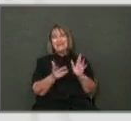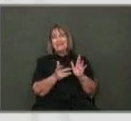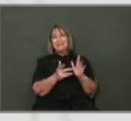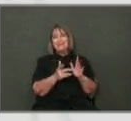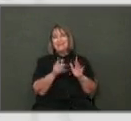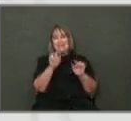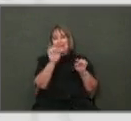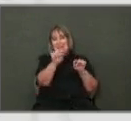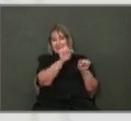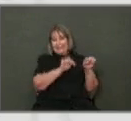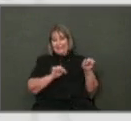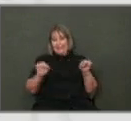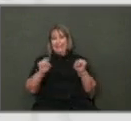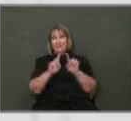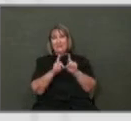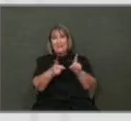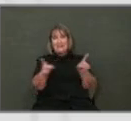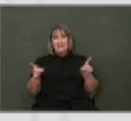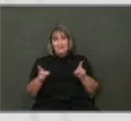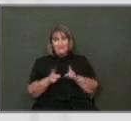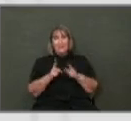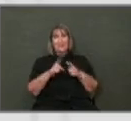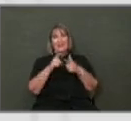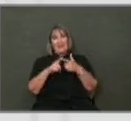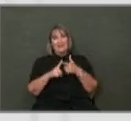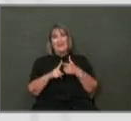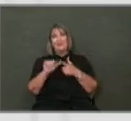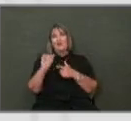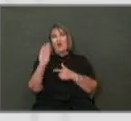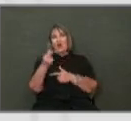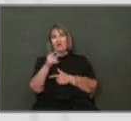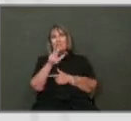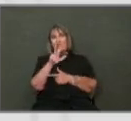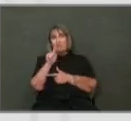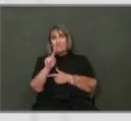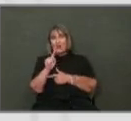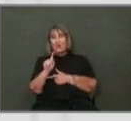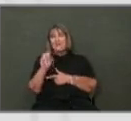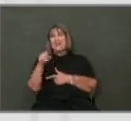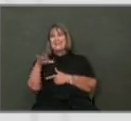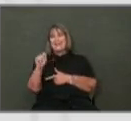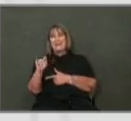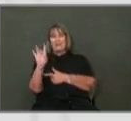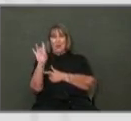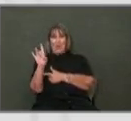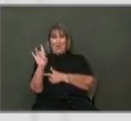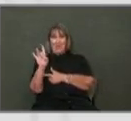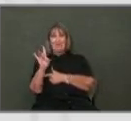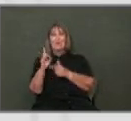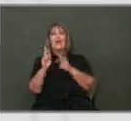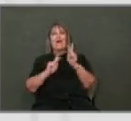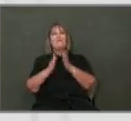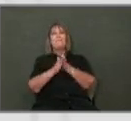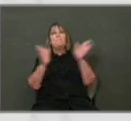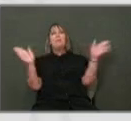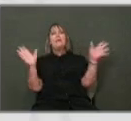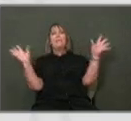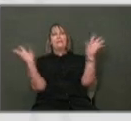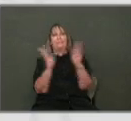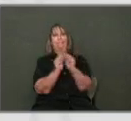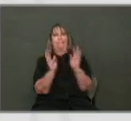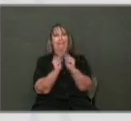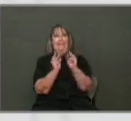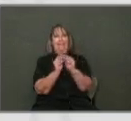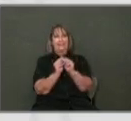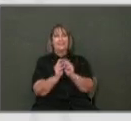31st or October. I'm sorry, August 31st and September 8th. And the council is scheduled to make any necessary amendments that they